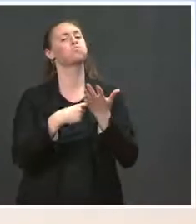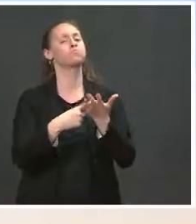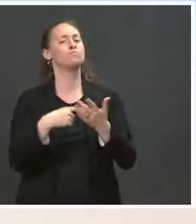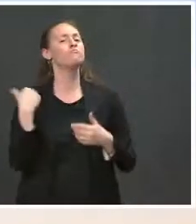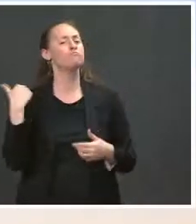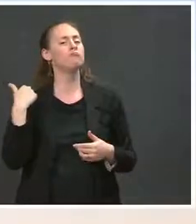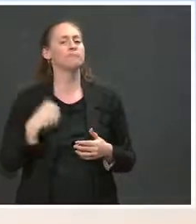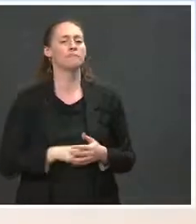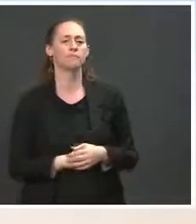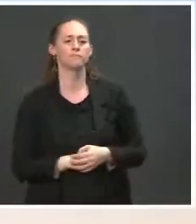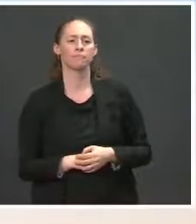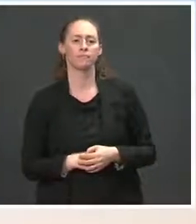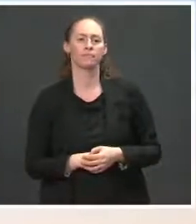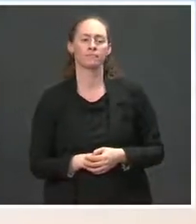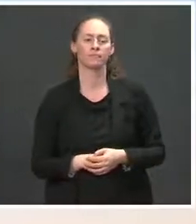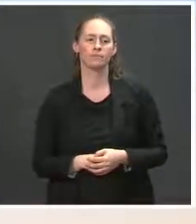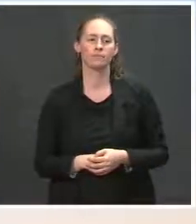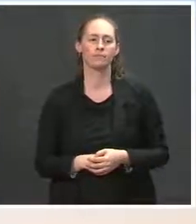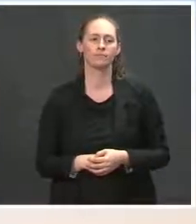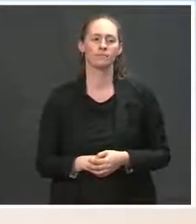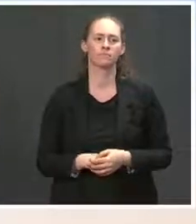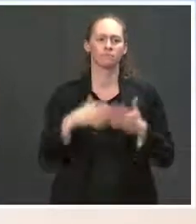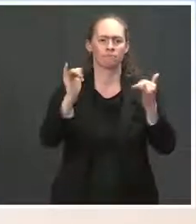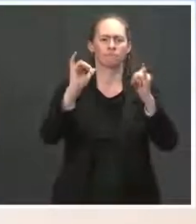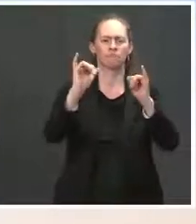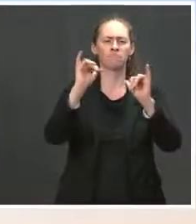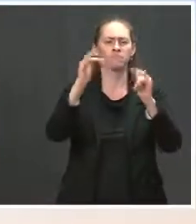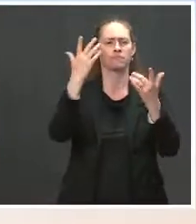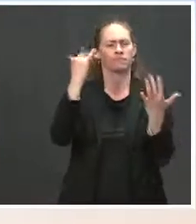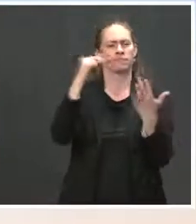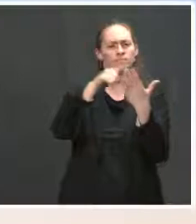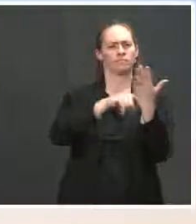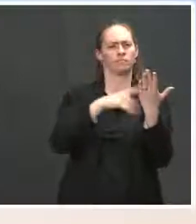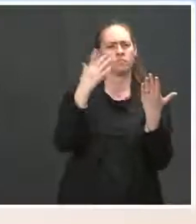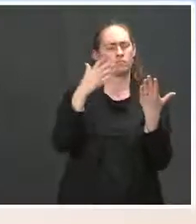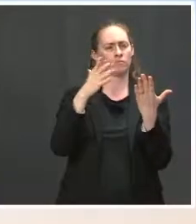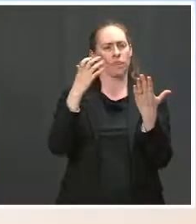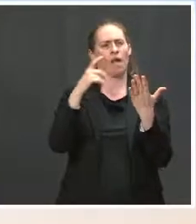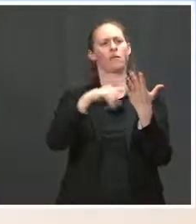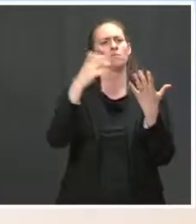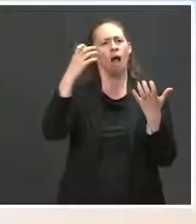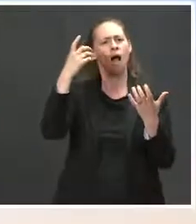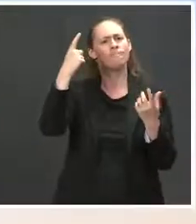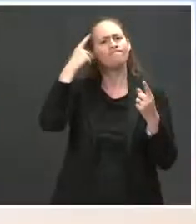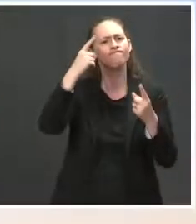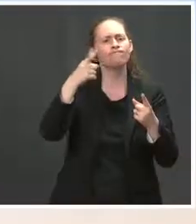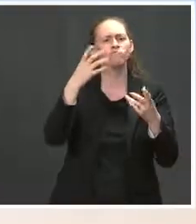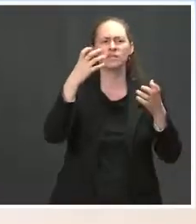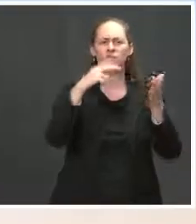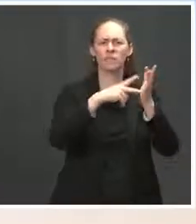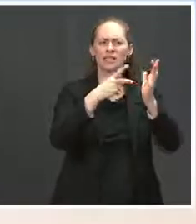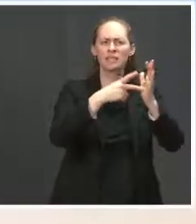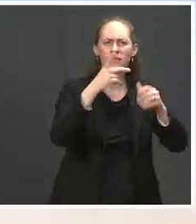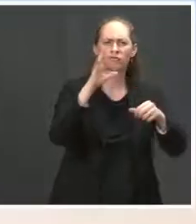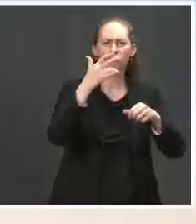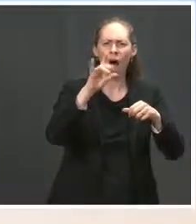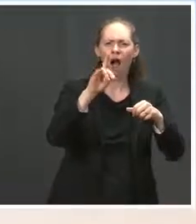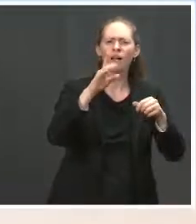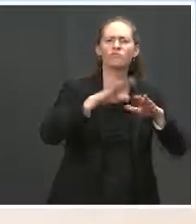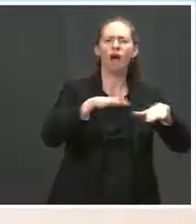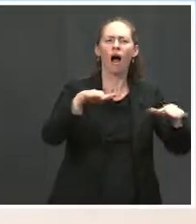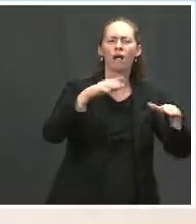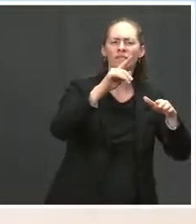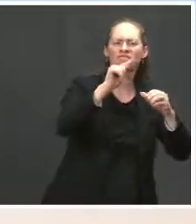also considering in the proposal ending the child tax credit, even though we've seen progressives and extending it and raising it out.